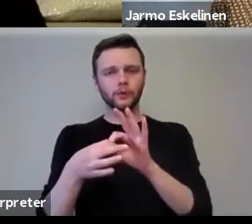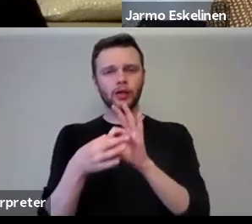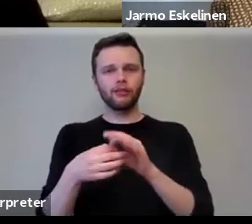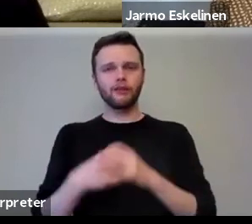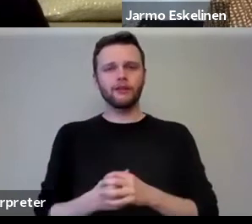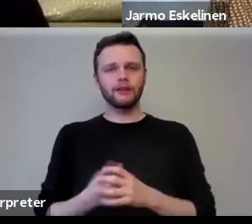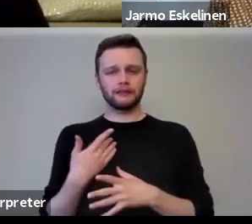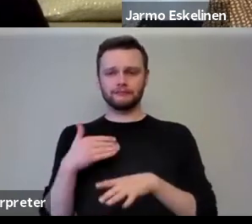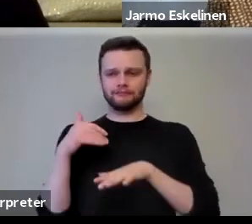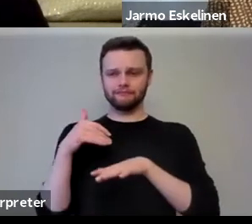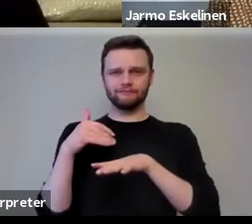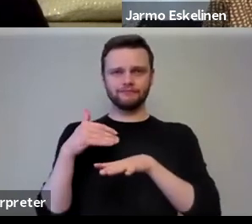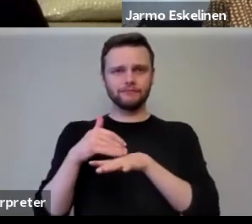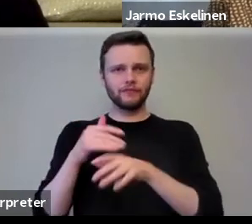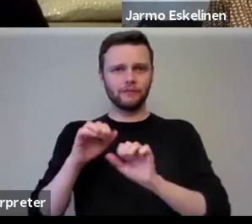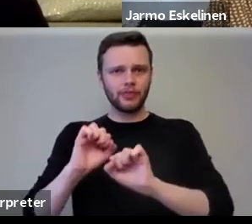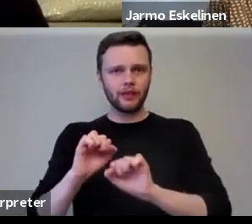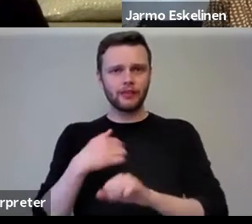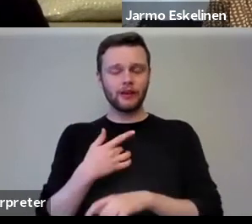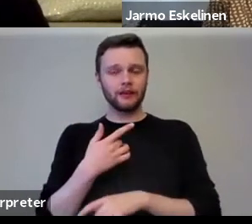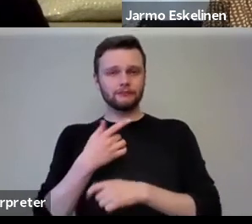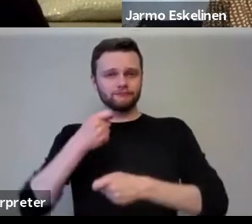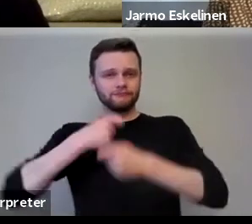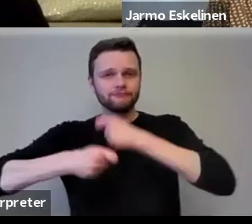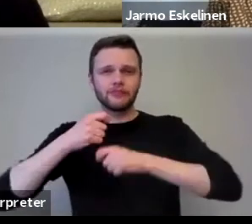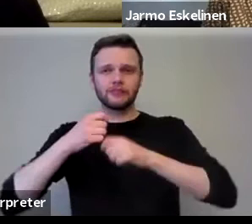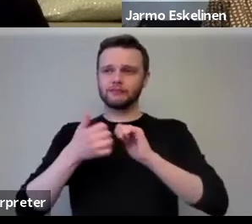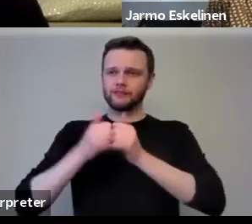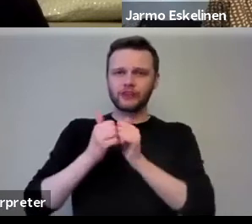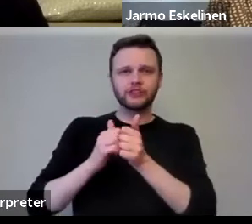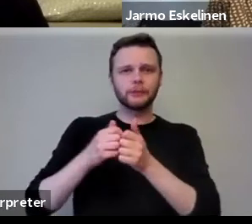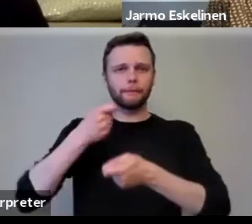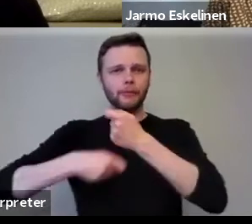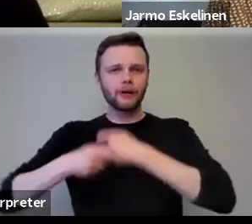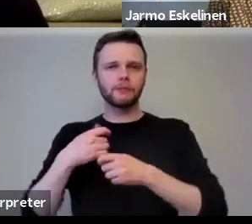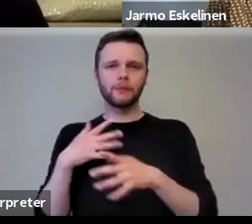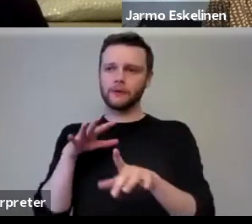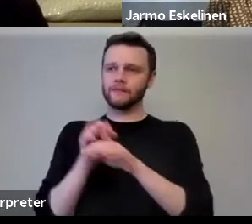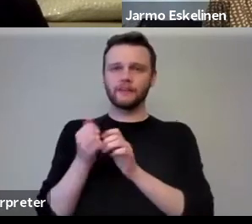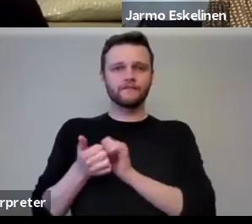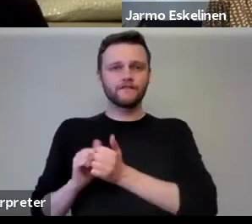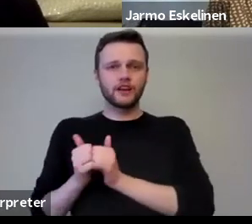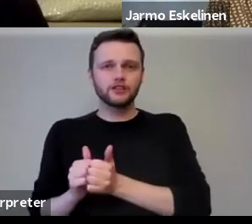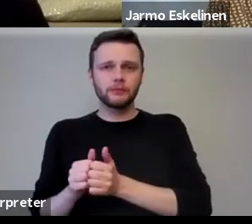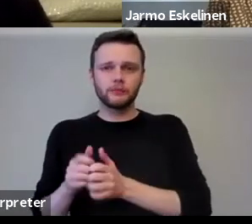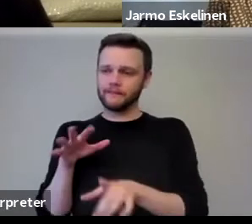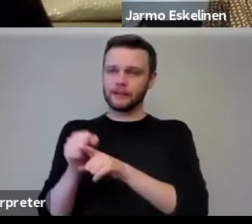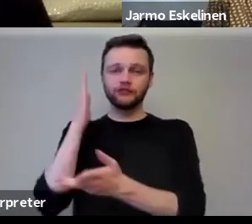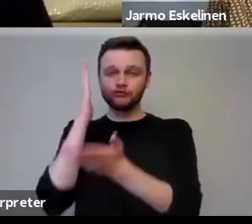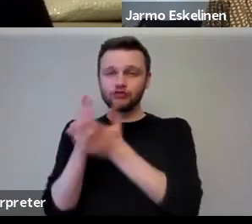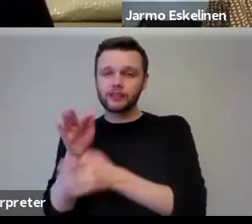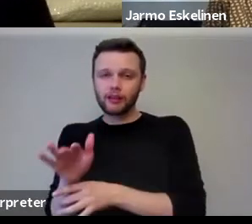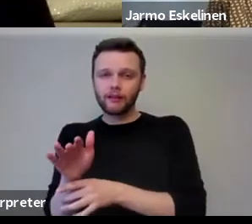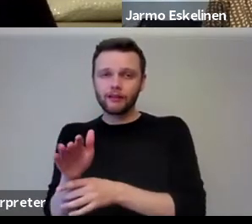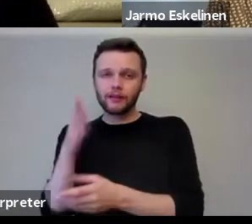implication is, is that eventually a friendship is created and where you find friendship, you find trust and where you find